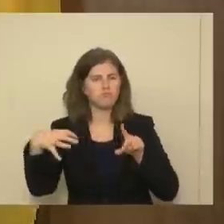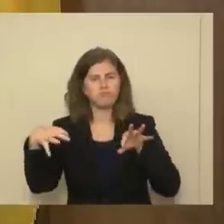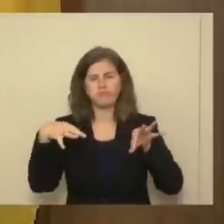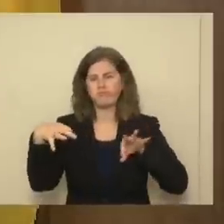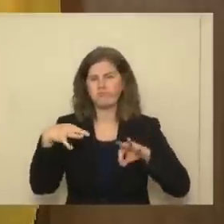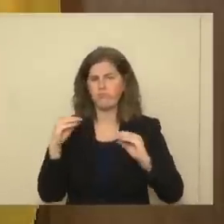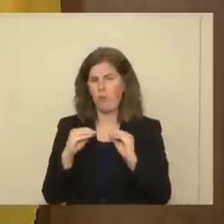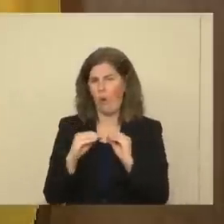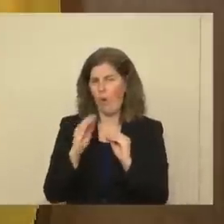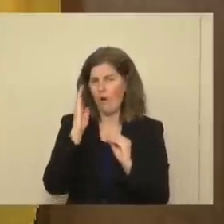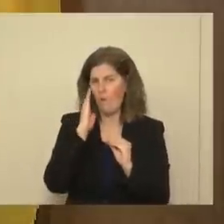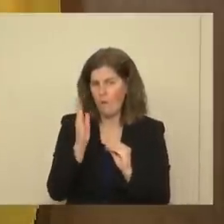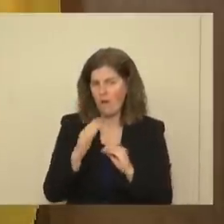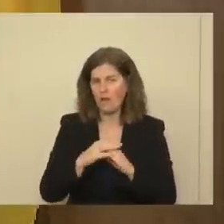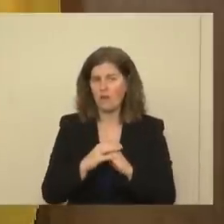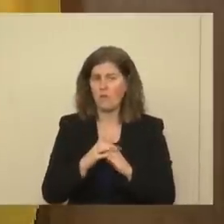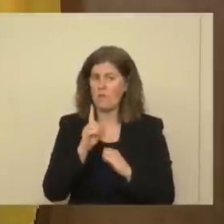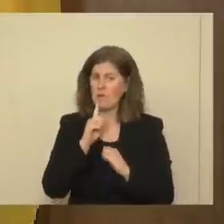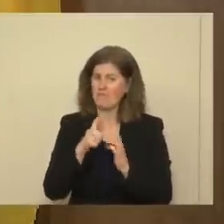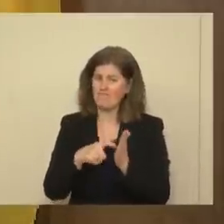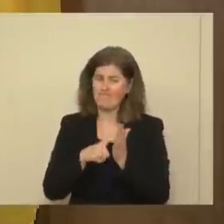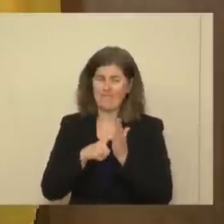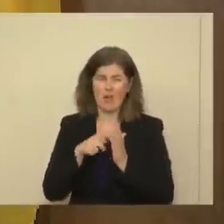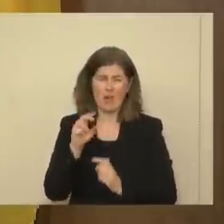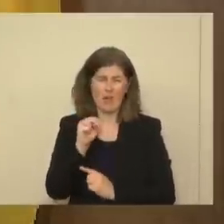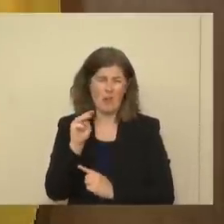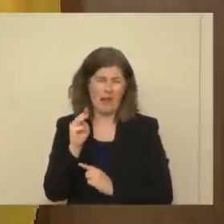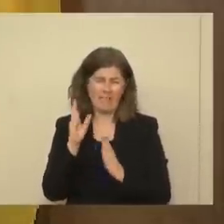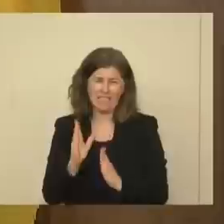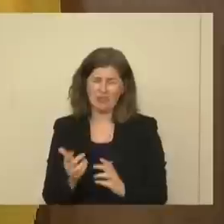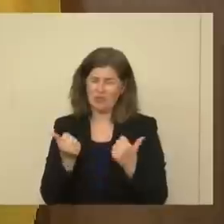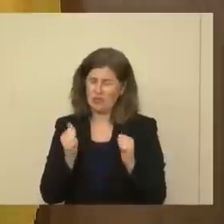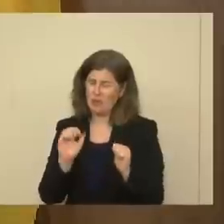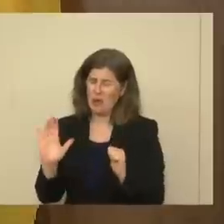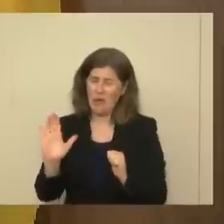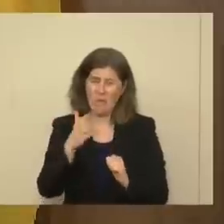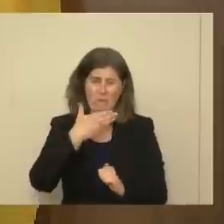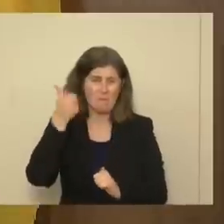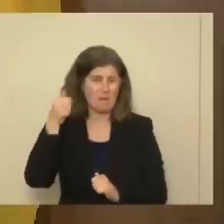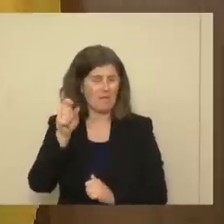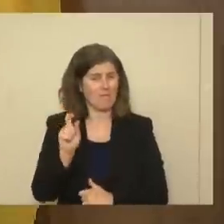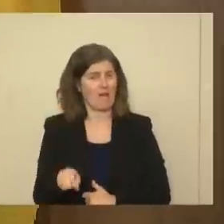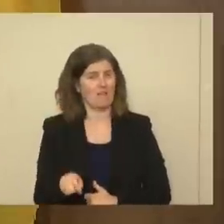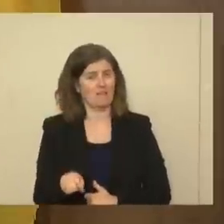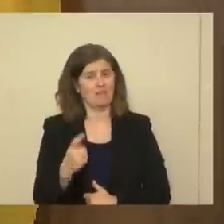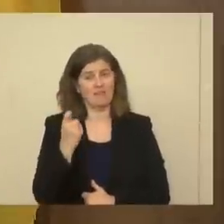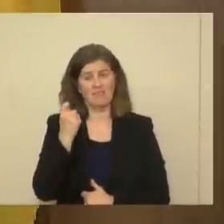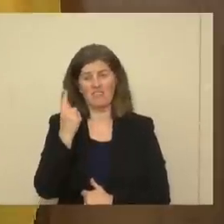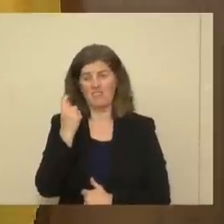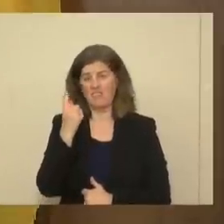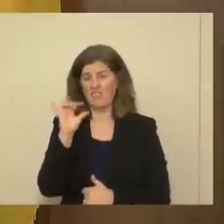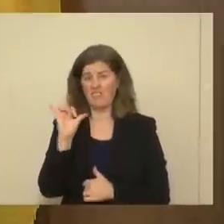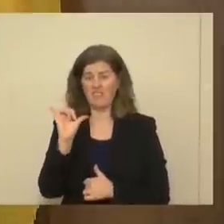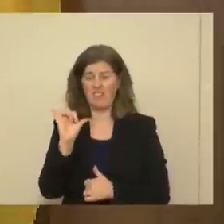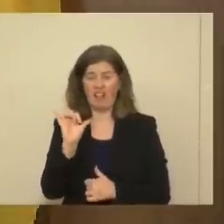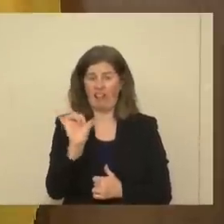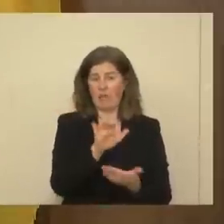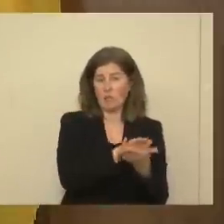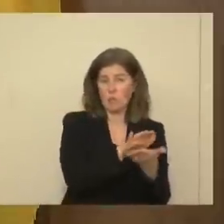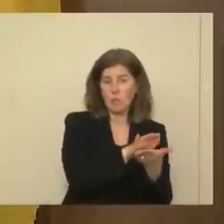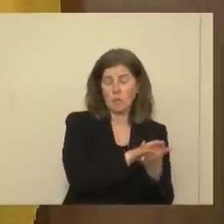and we're really going to need New Mexicans to do their very best here because this is like schools.